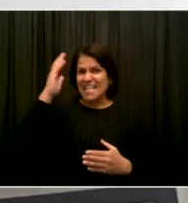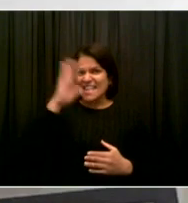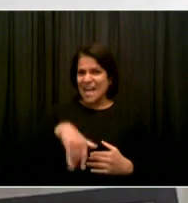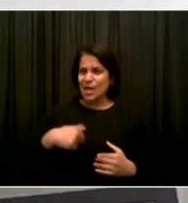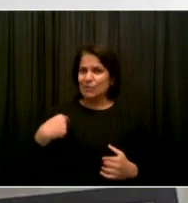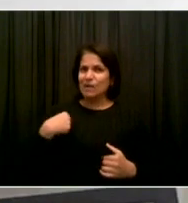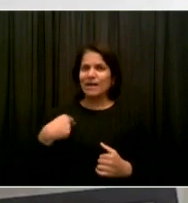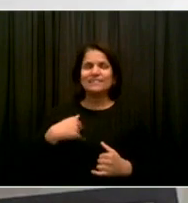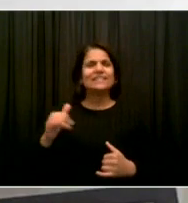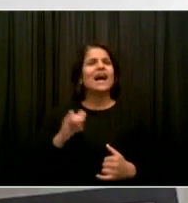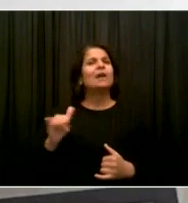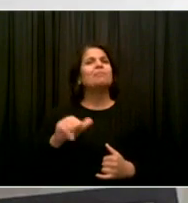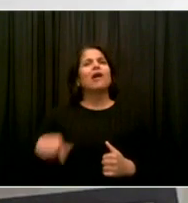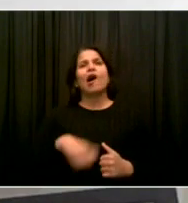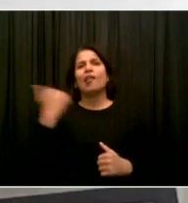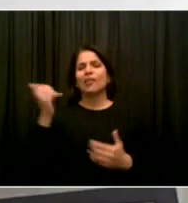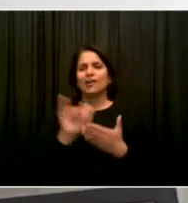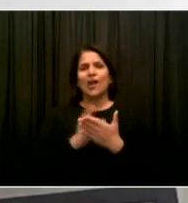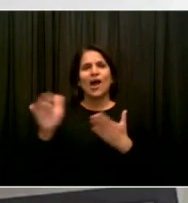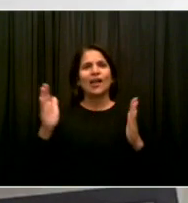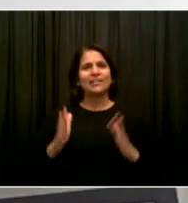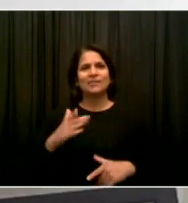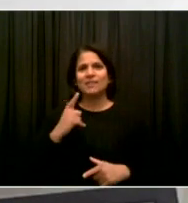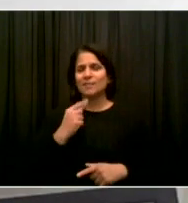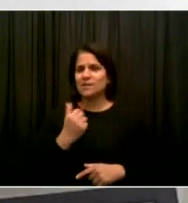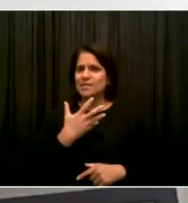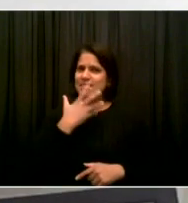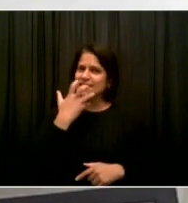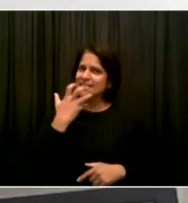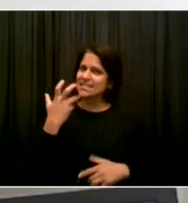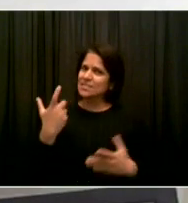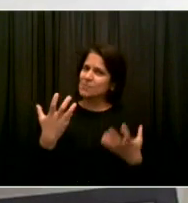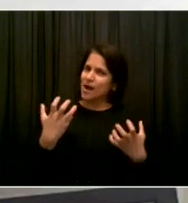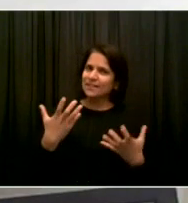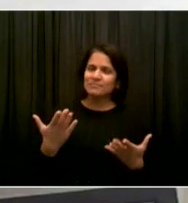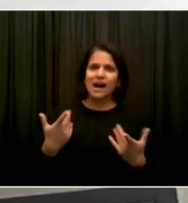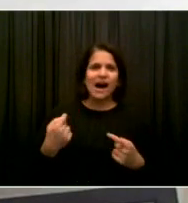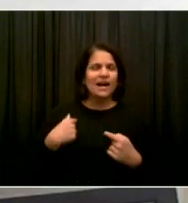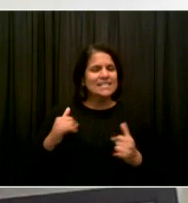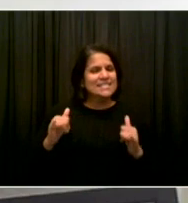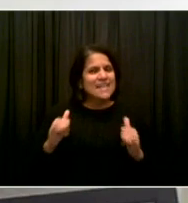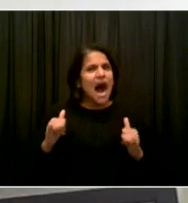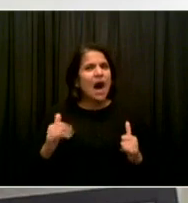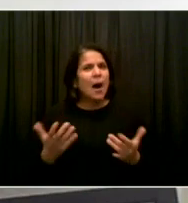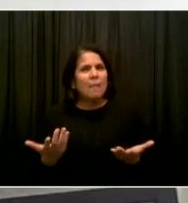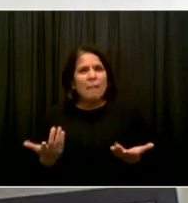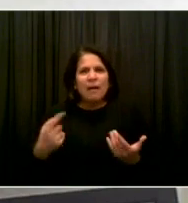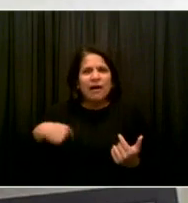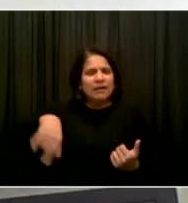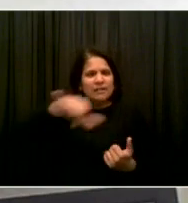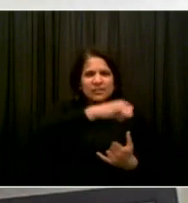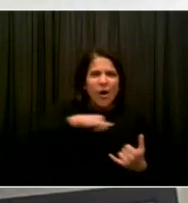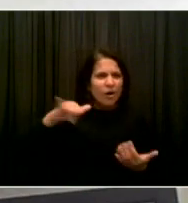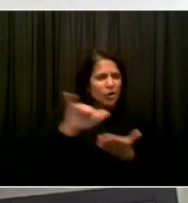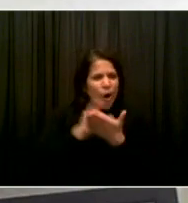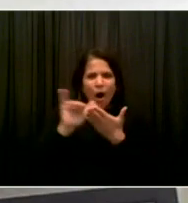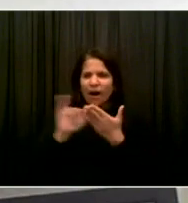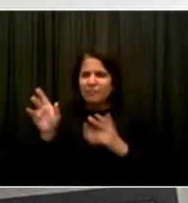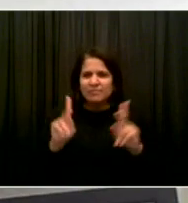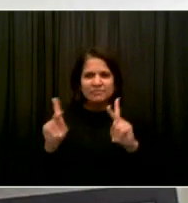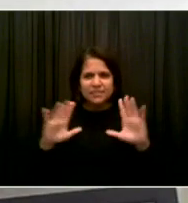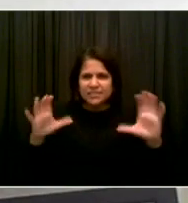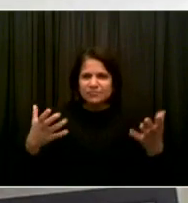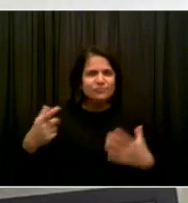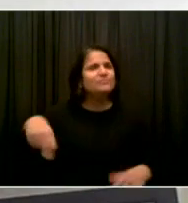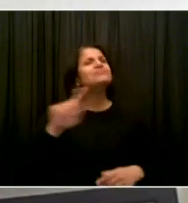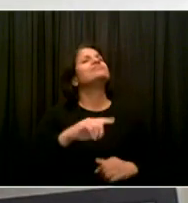York City person. Uh, but you know, I have to say, uh, the test and trace, uh, core doubled in